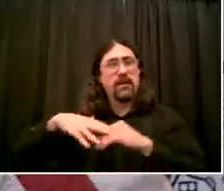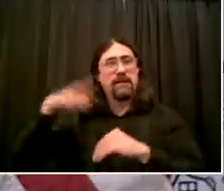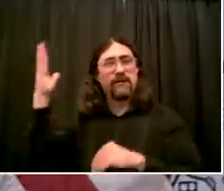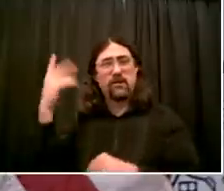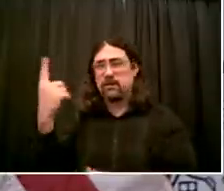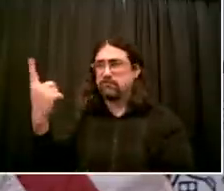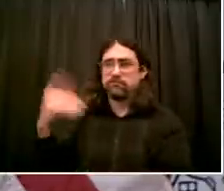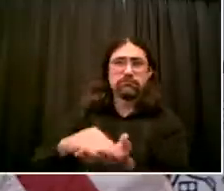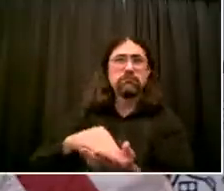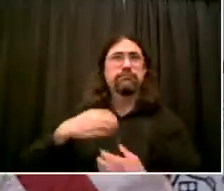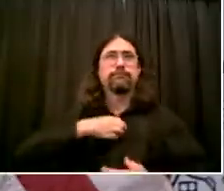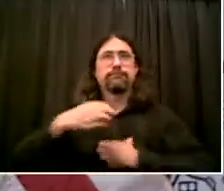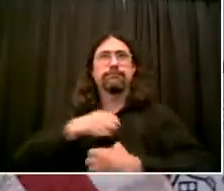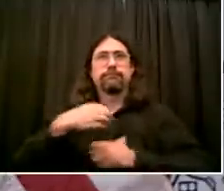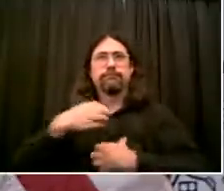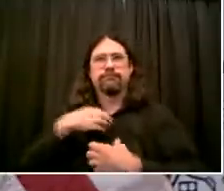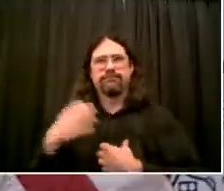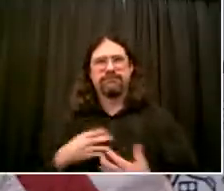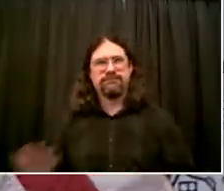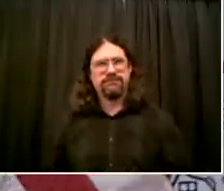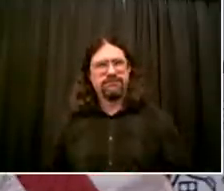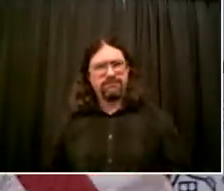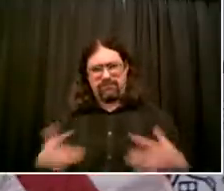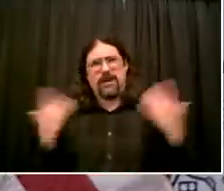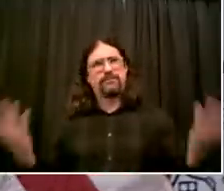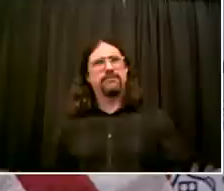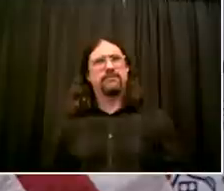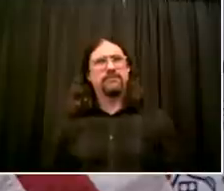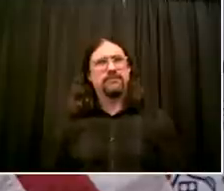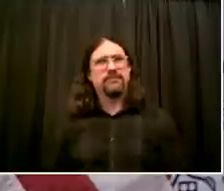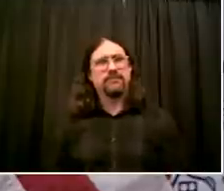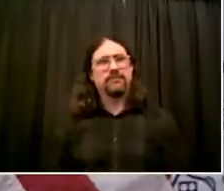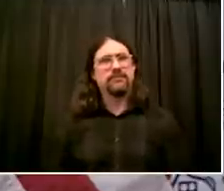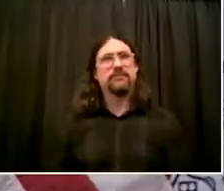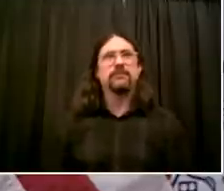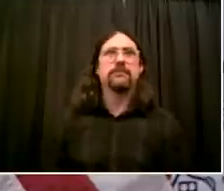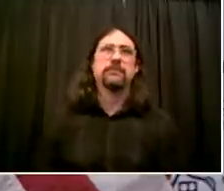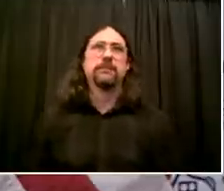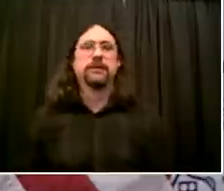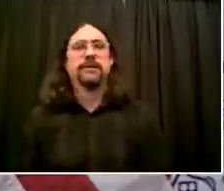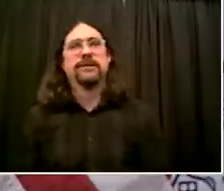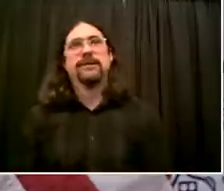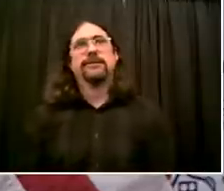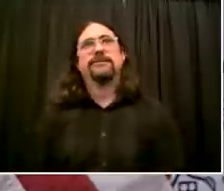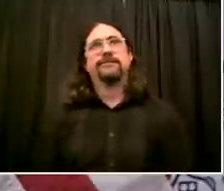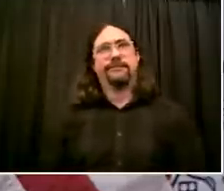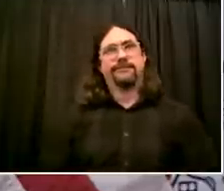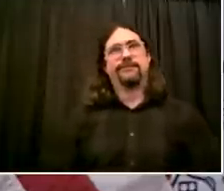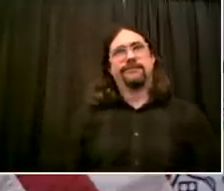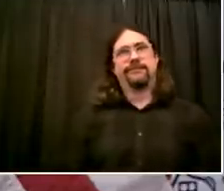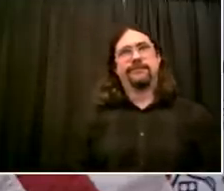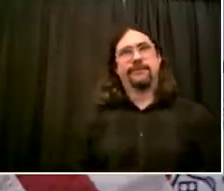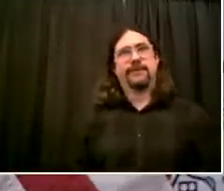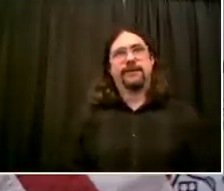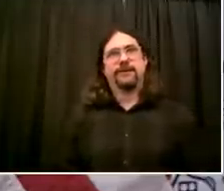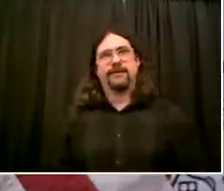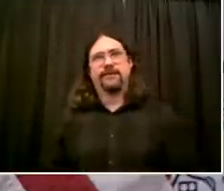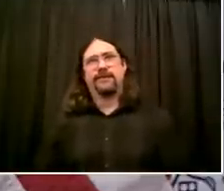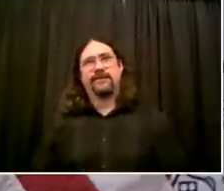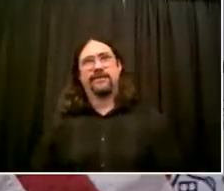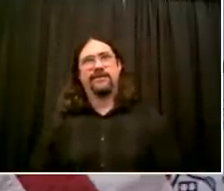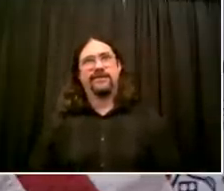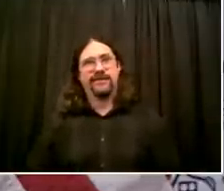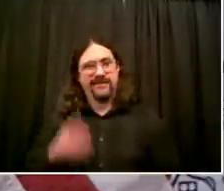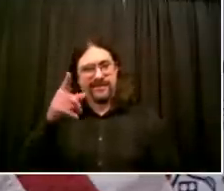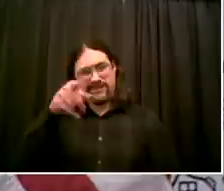as usual, you understand life in New York City. I am very surprised by this, honestly. And I heard it